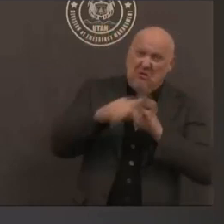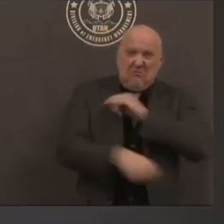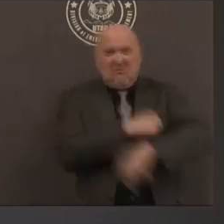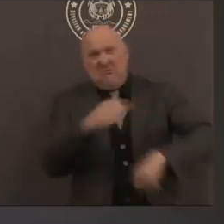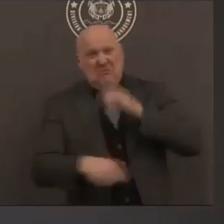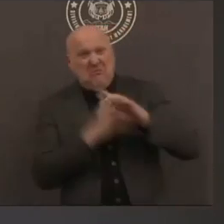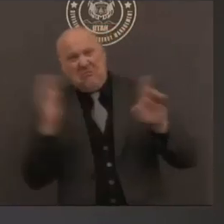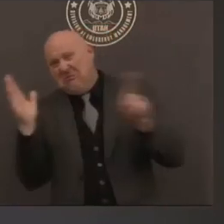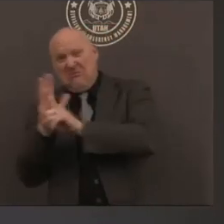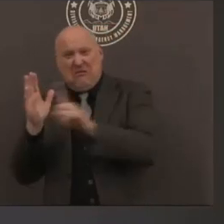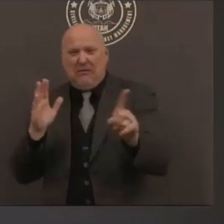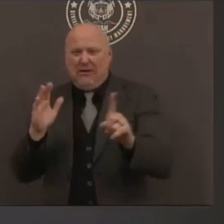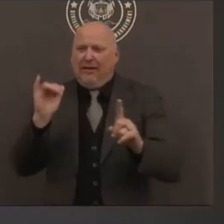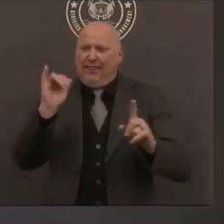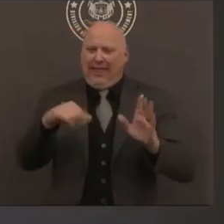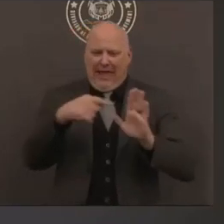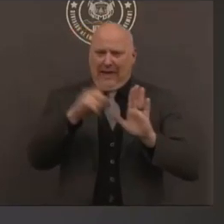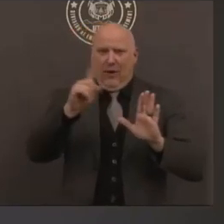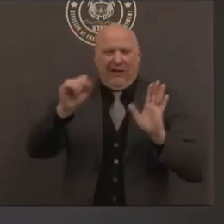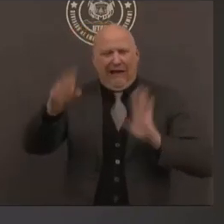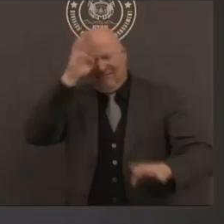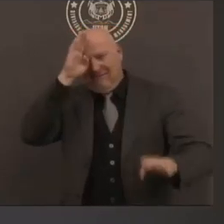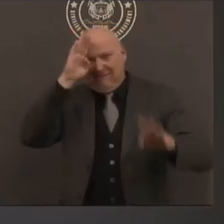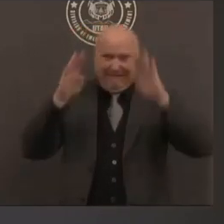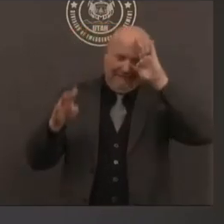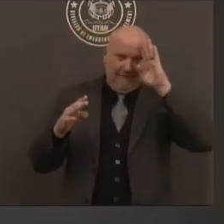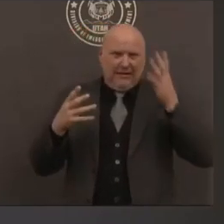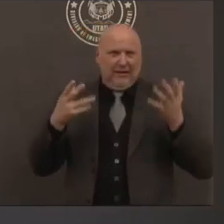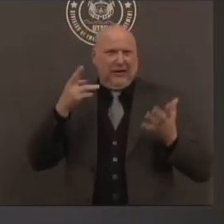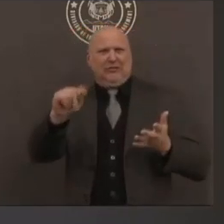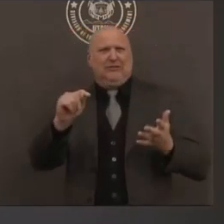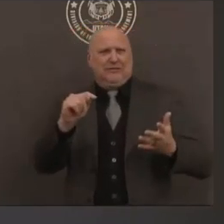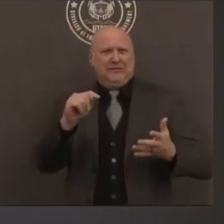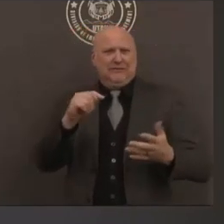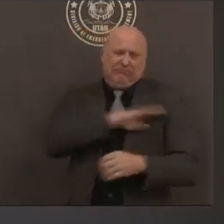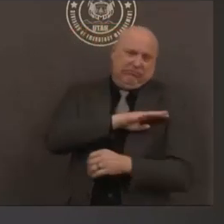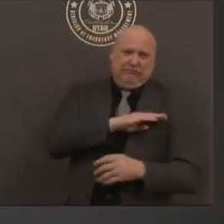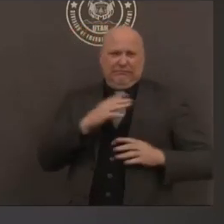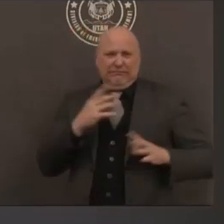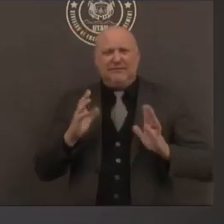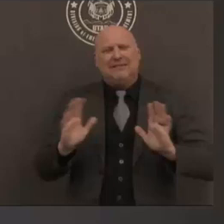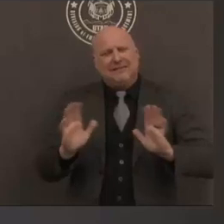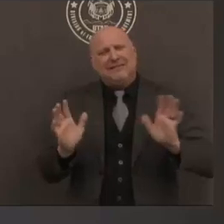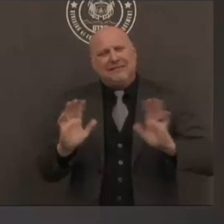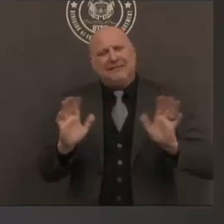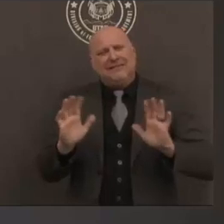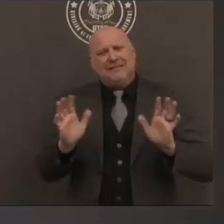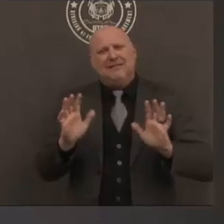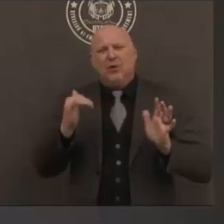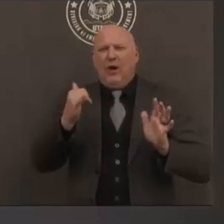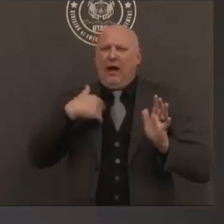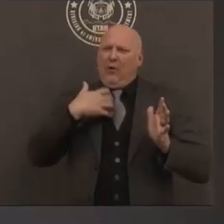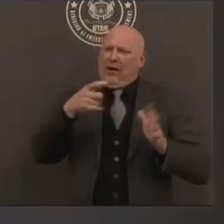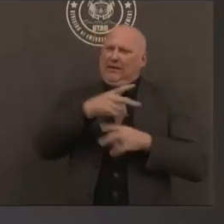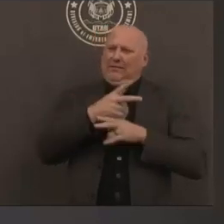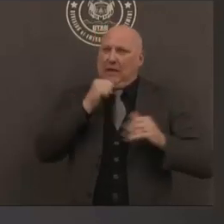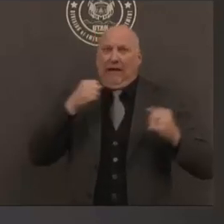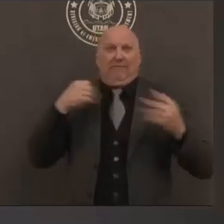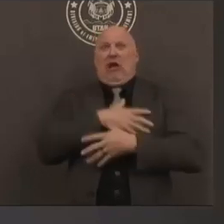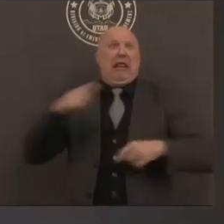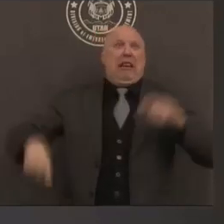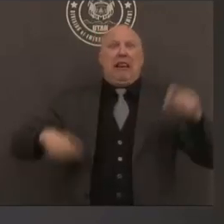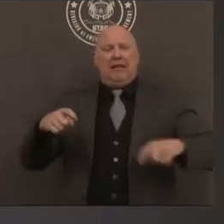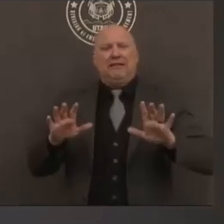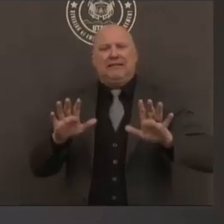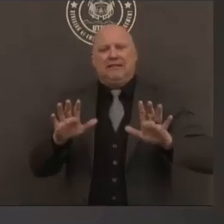fall you put yourself at risk for severe injuries uh to your extremities or to your head and what that does is it